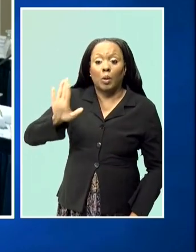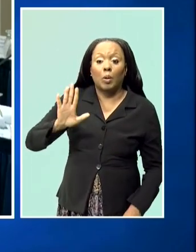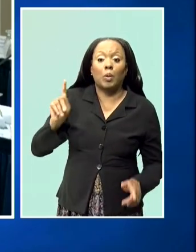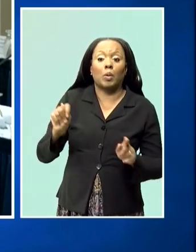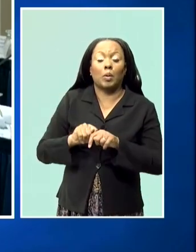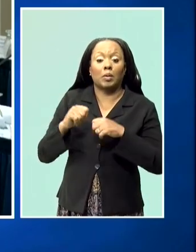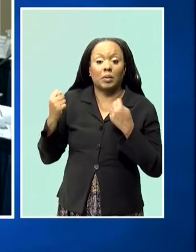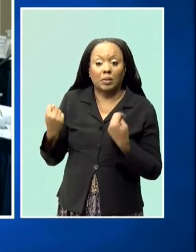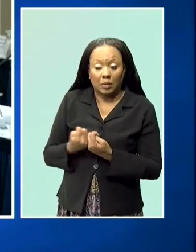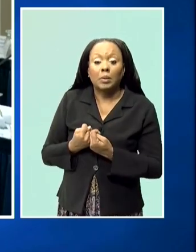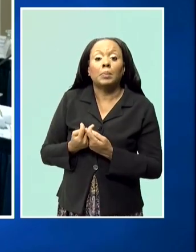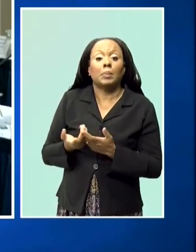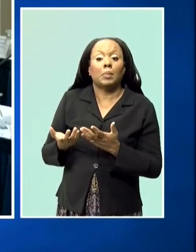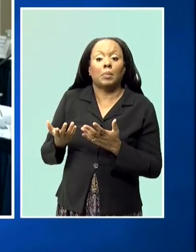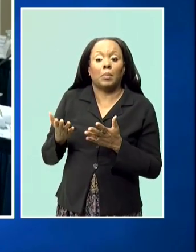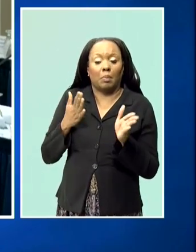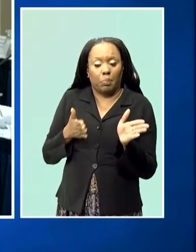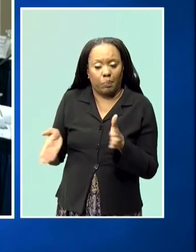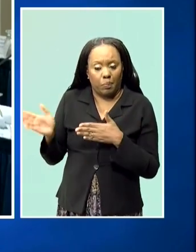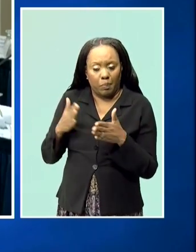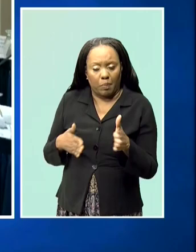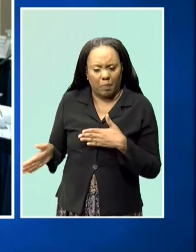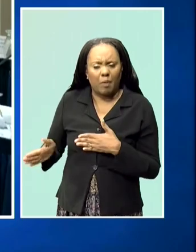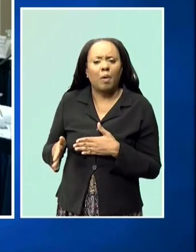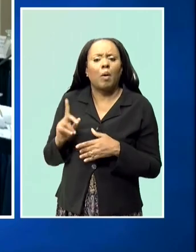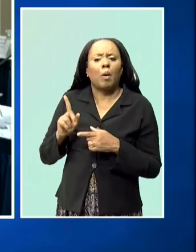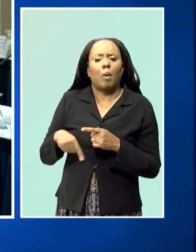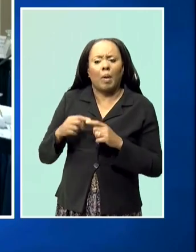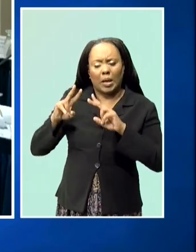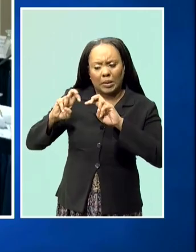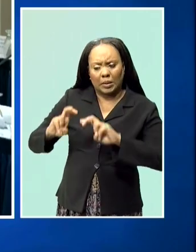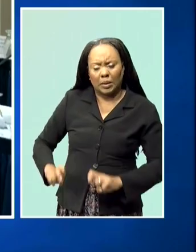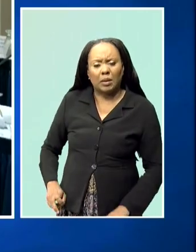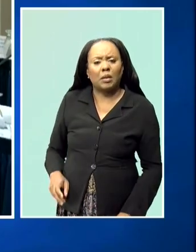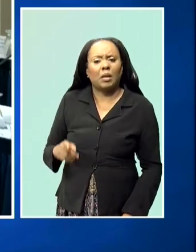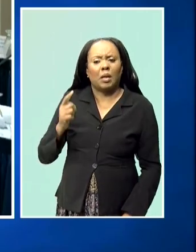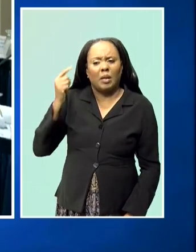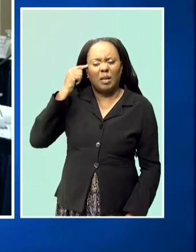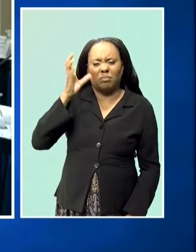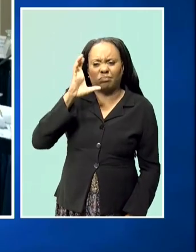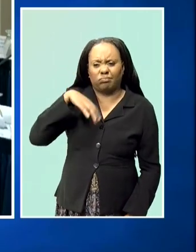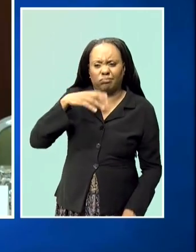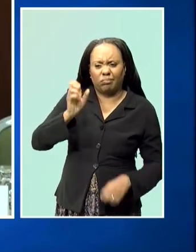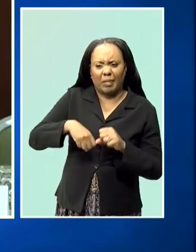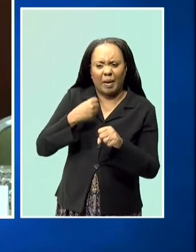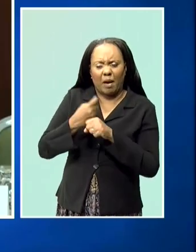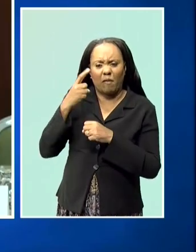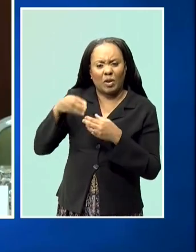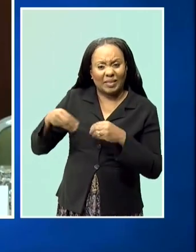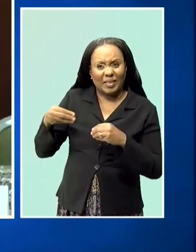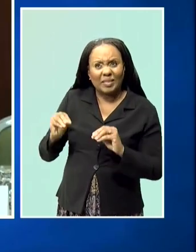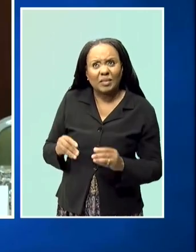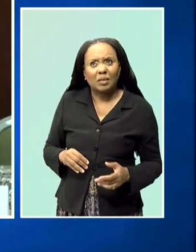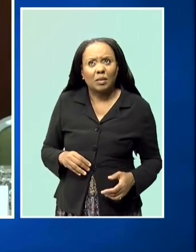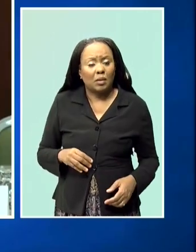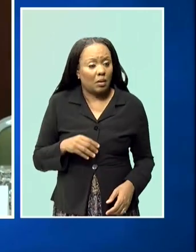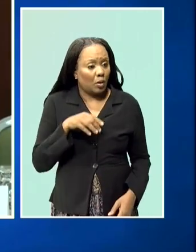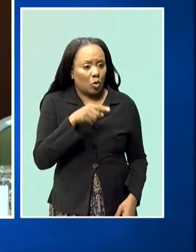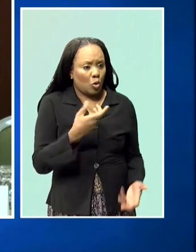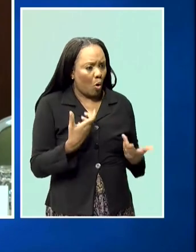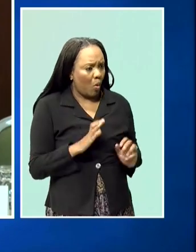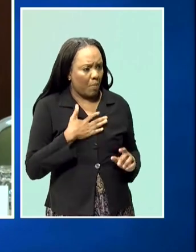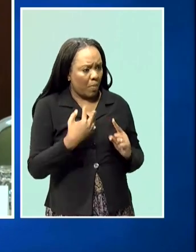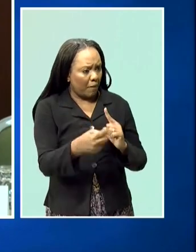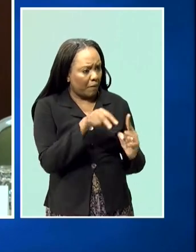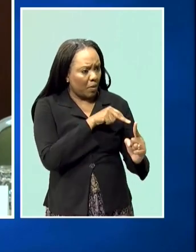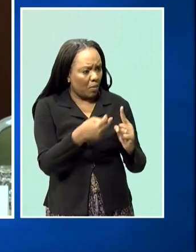rate case and choosing a test year, did you recognize that it was an abnormal year in relation to sales? So you don't want my view, you